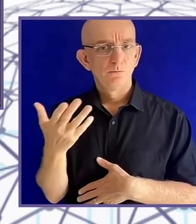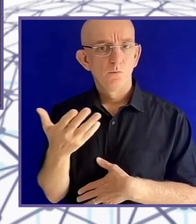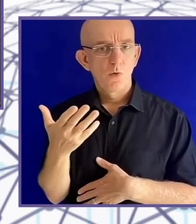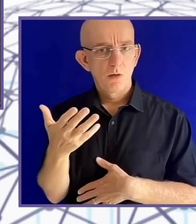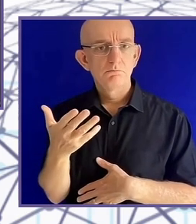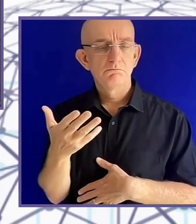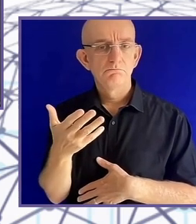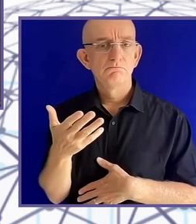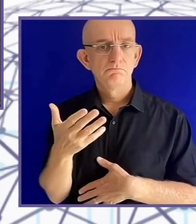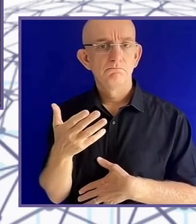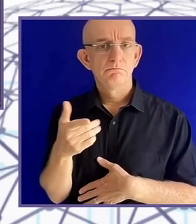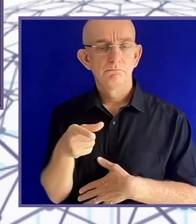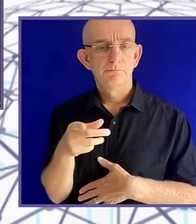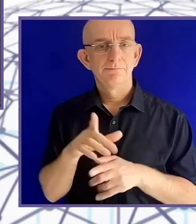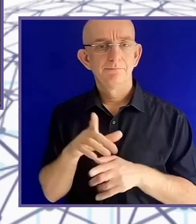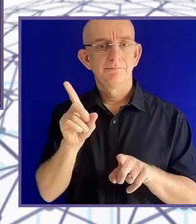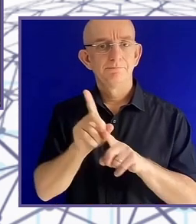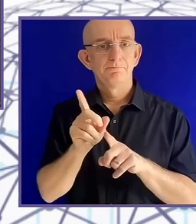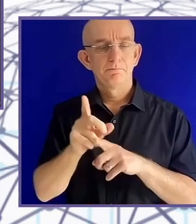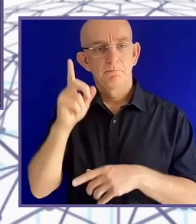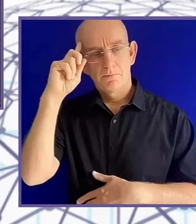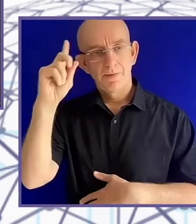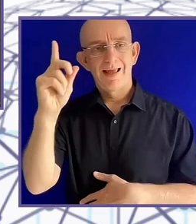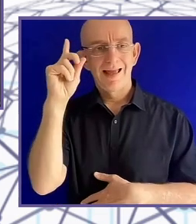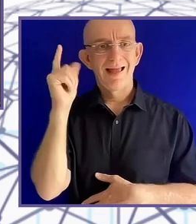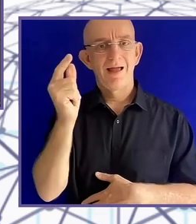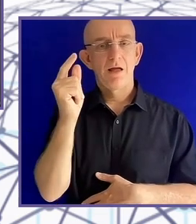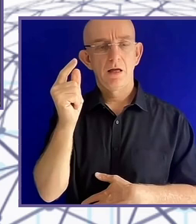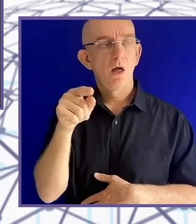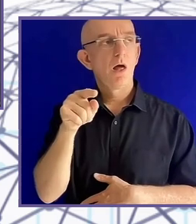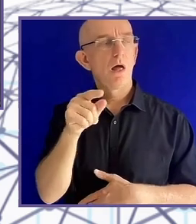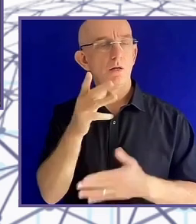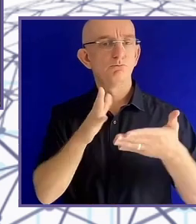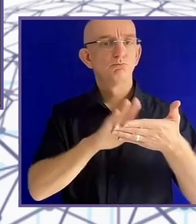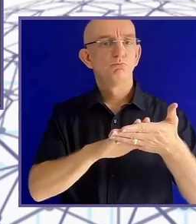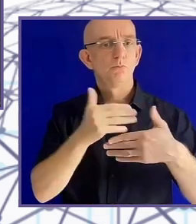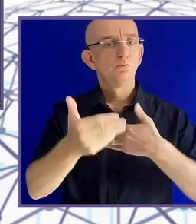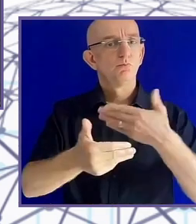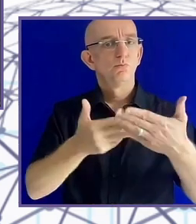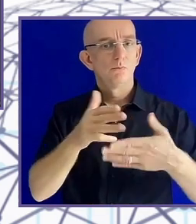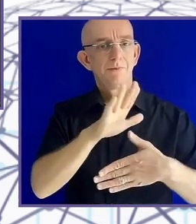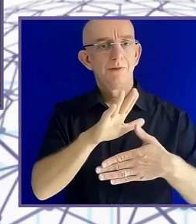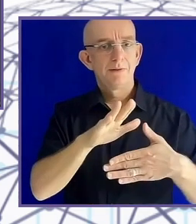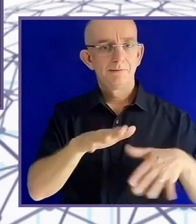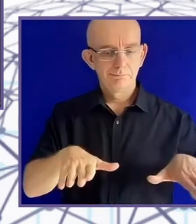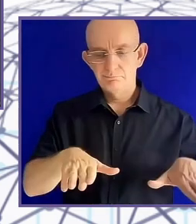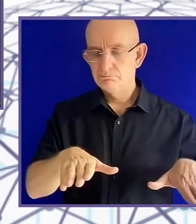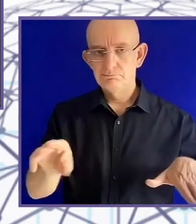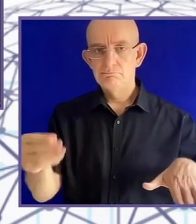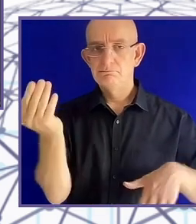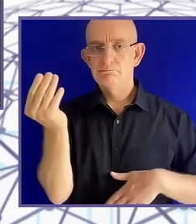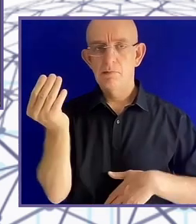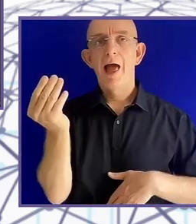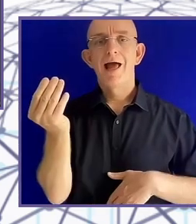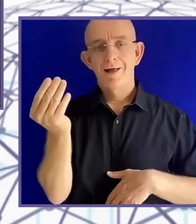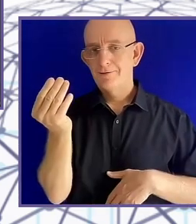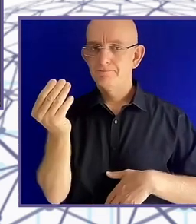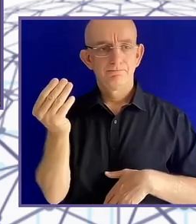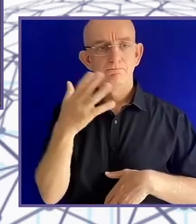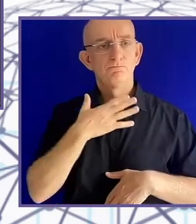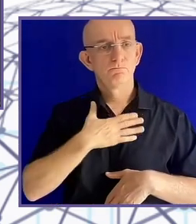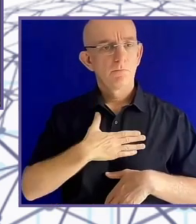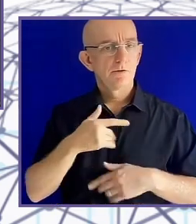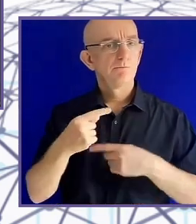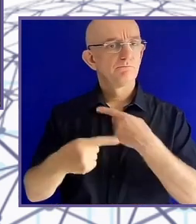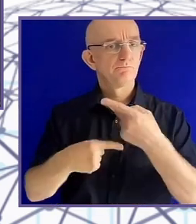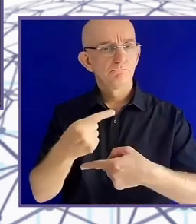a shape memory alloy, which was nitinol, and has now got to the stage where he can individually heat these parts. It's just one sheet of